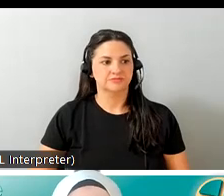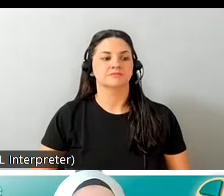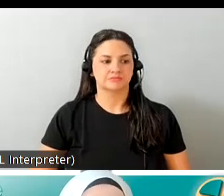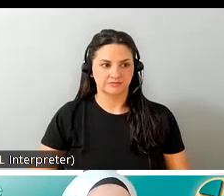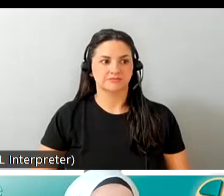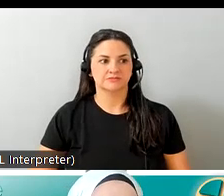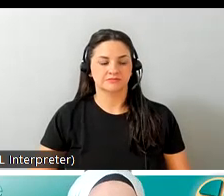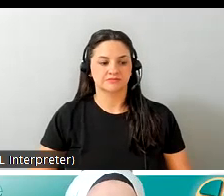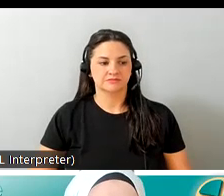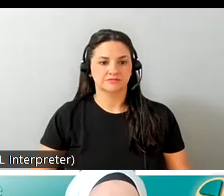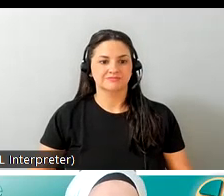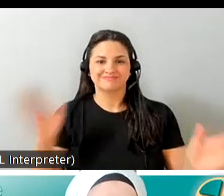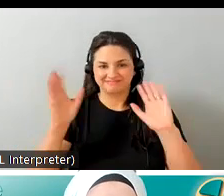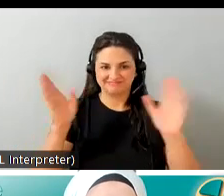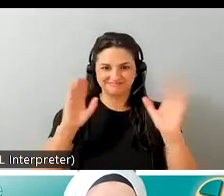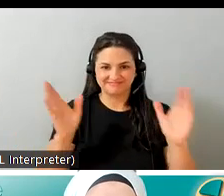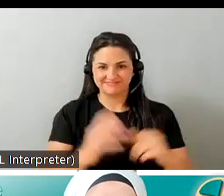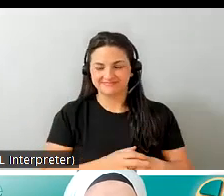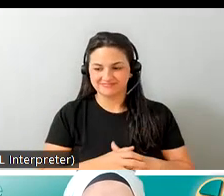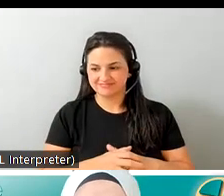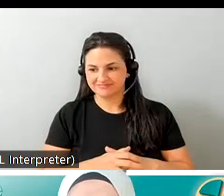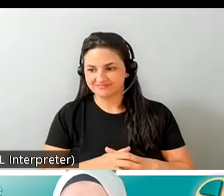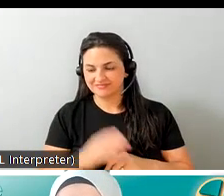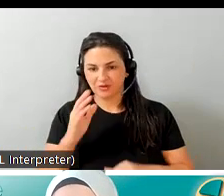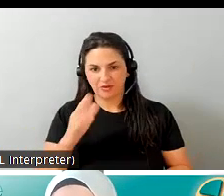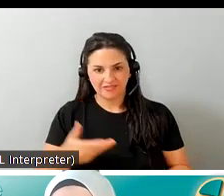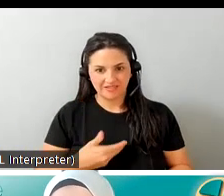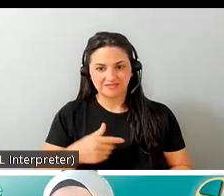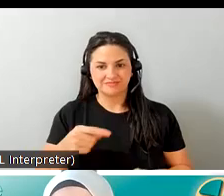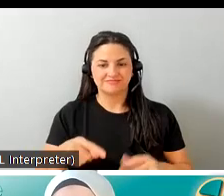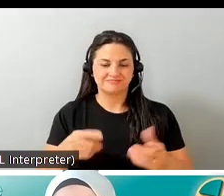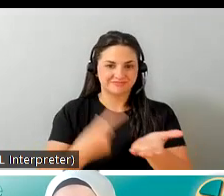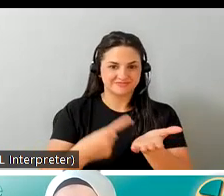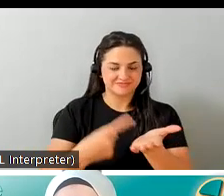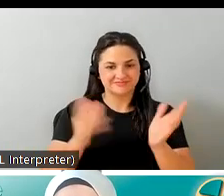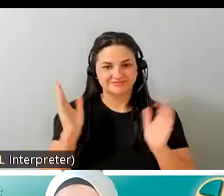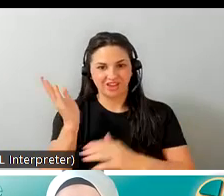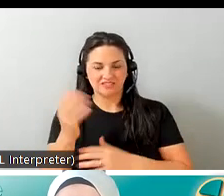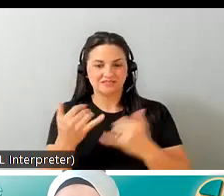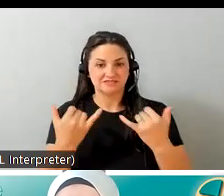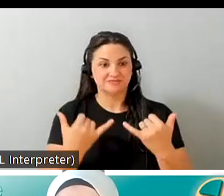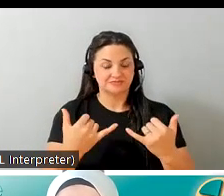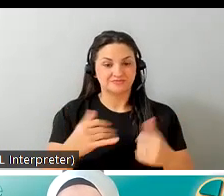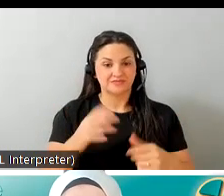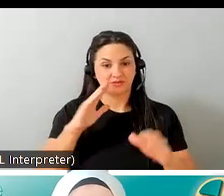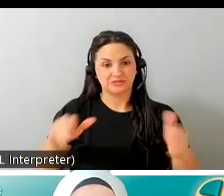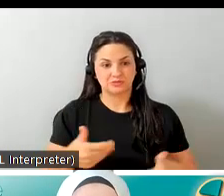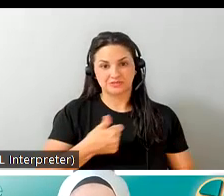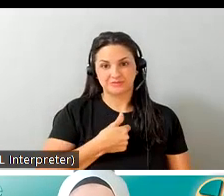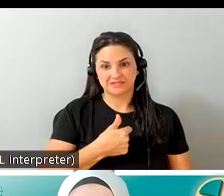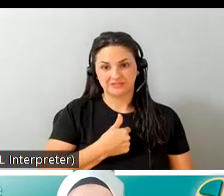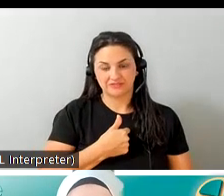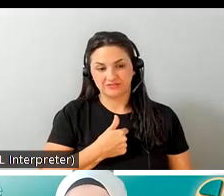okay hi everyone and uh welcome to our talk today so just quickly i'm going to introduce myself